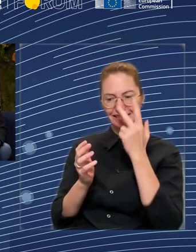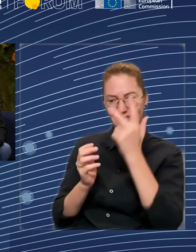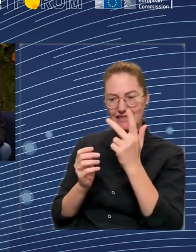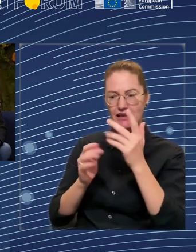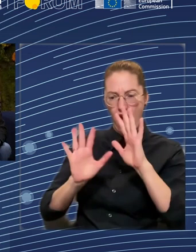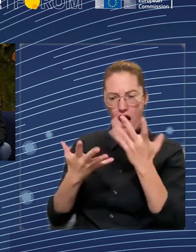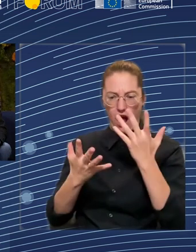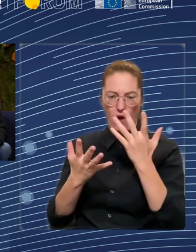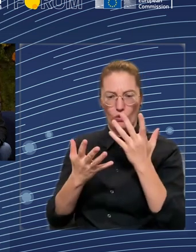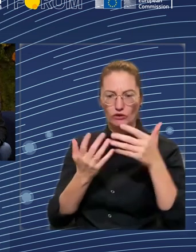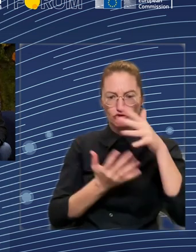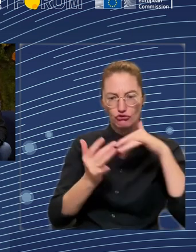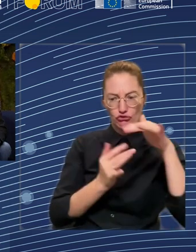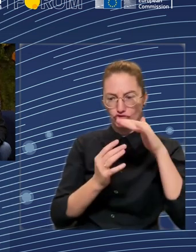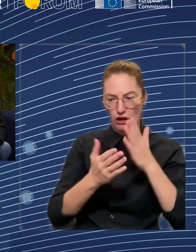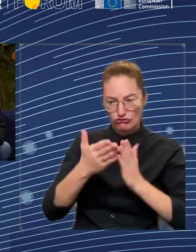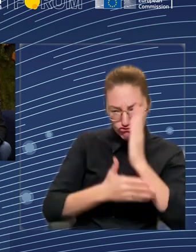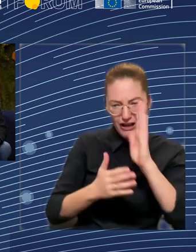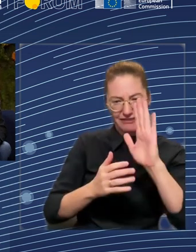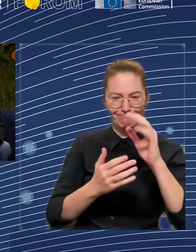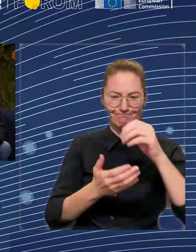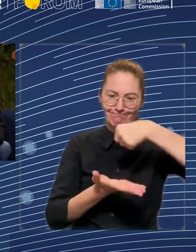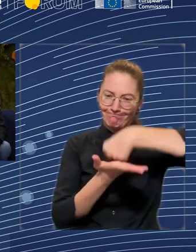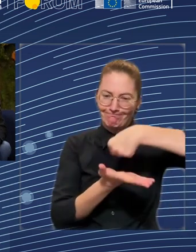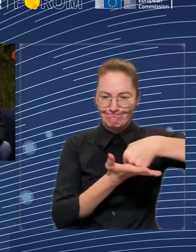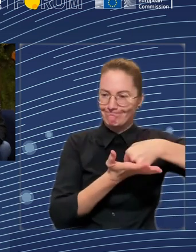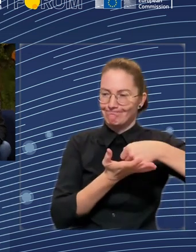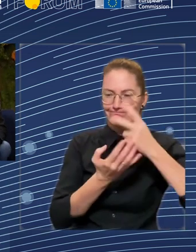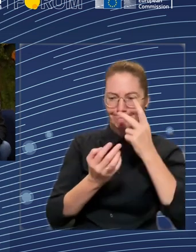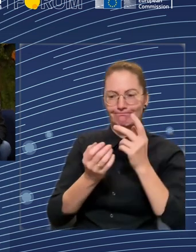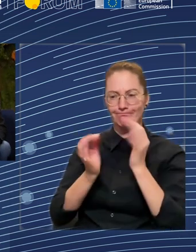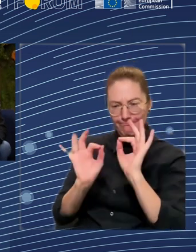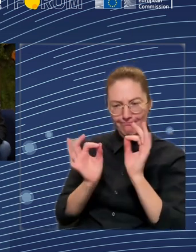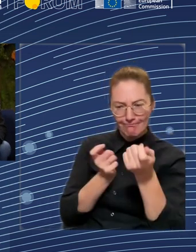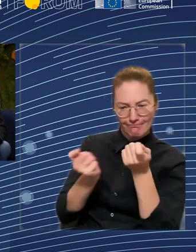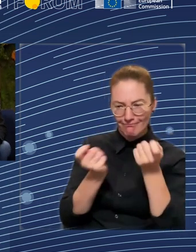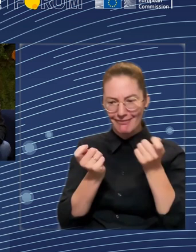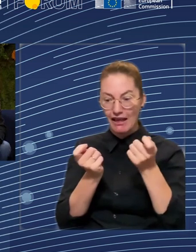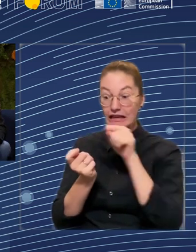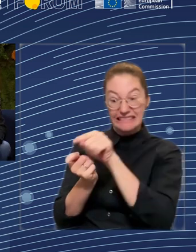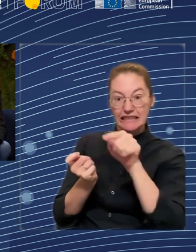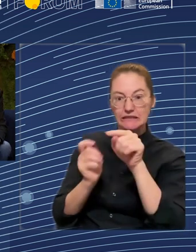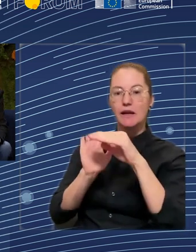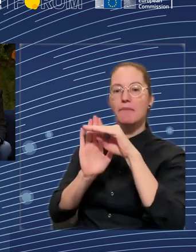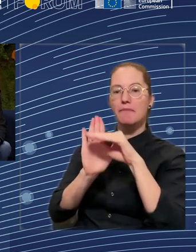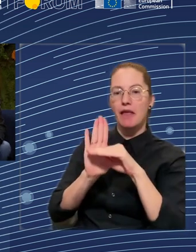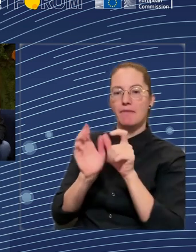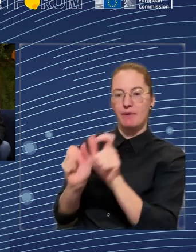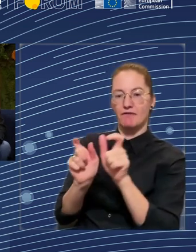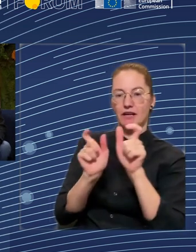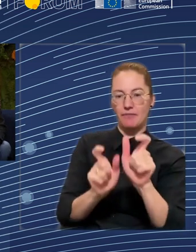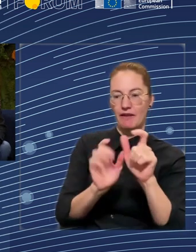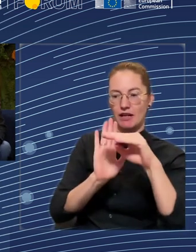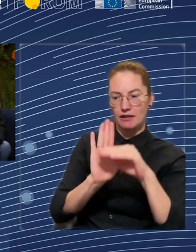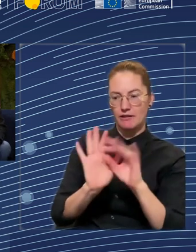note here is that if you want to sort of... If you think about good population health